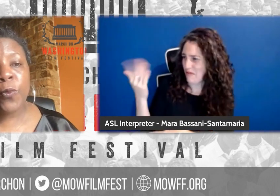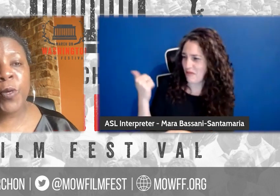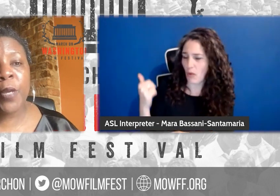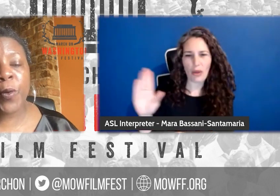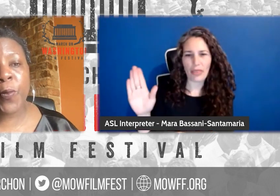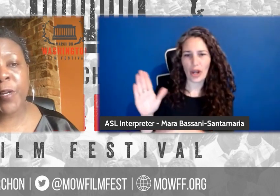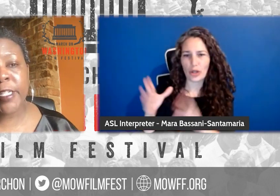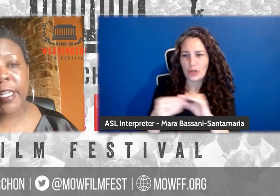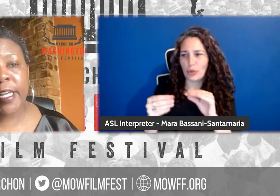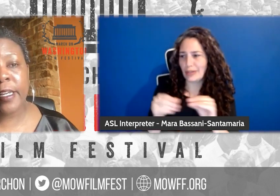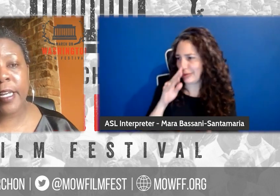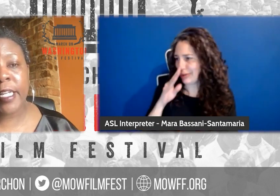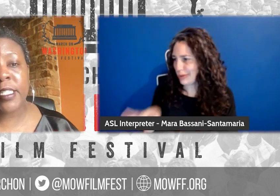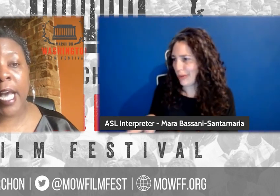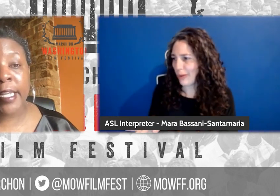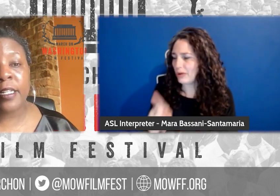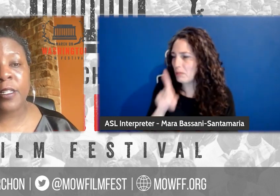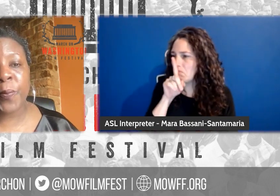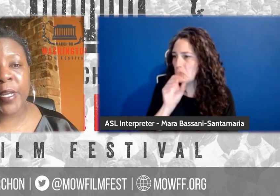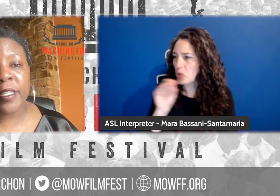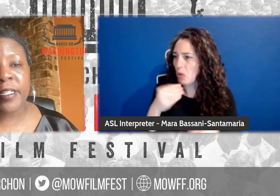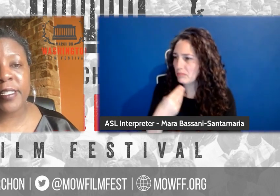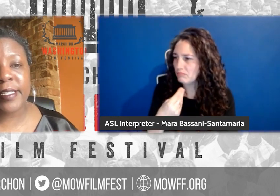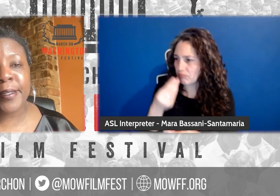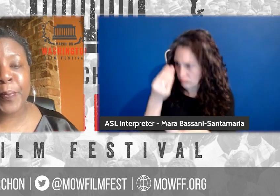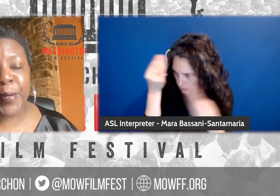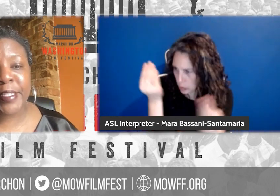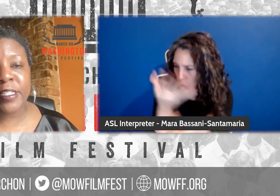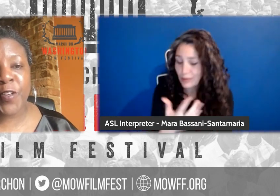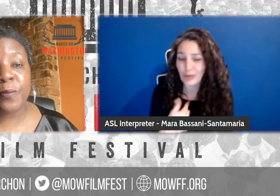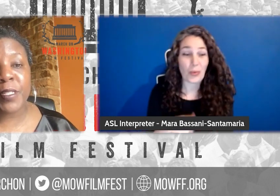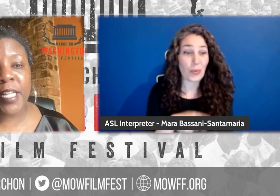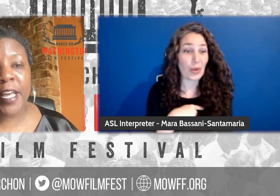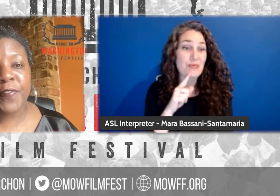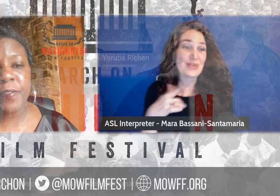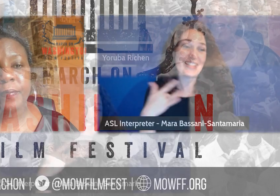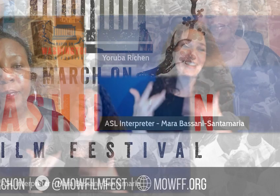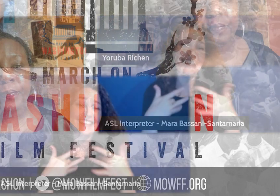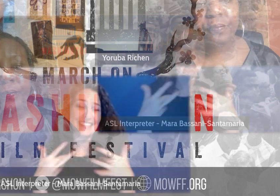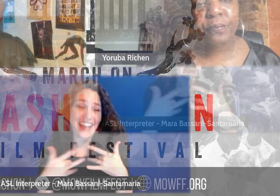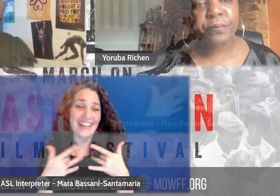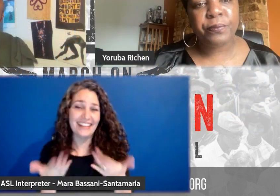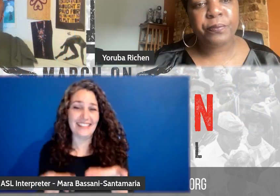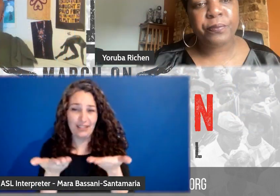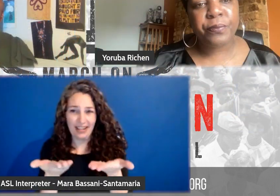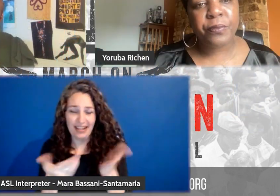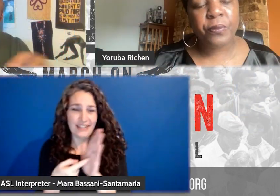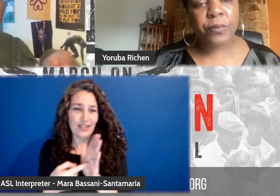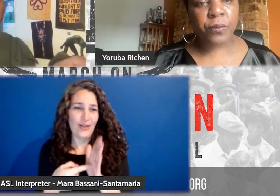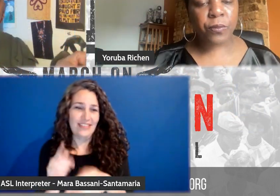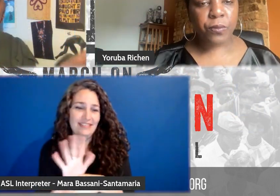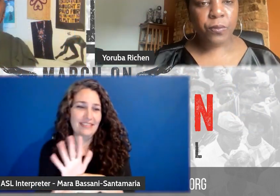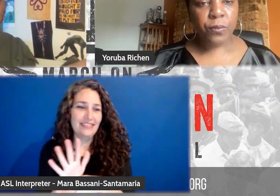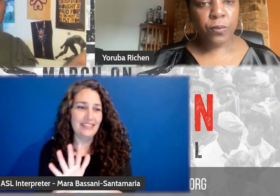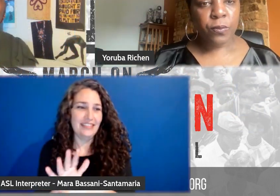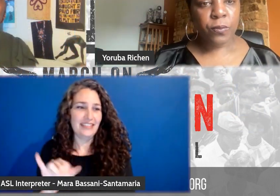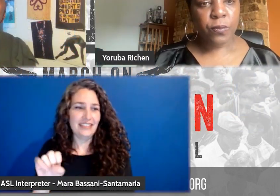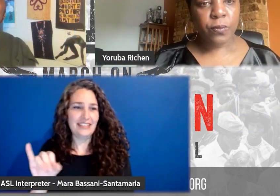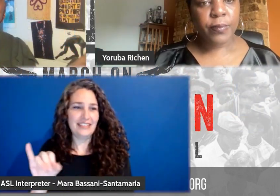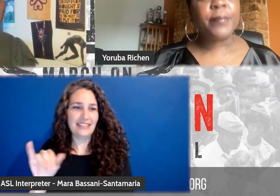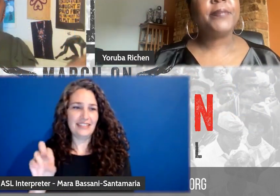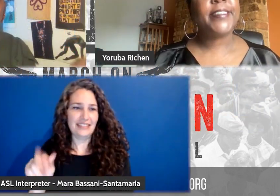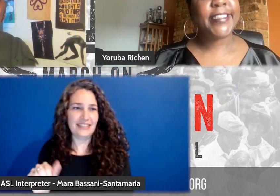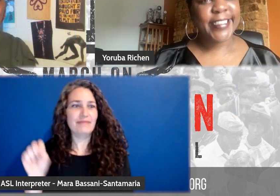So we were really excited to bring this, bring this film to life. Absolutely. We had Jean